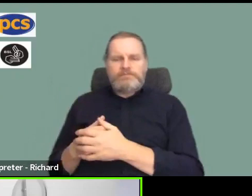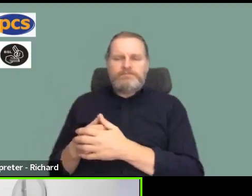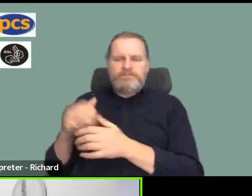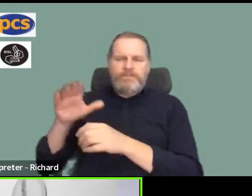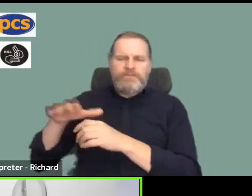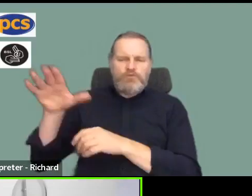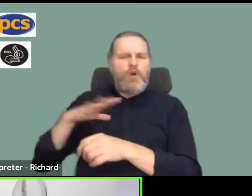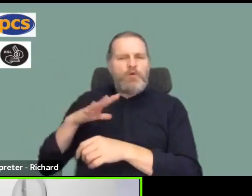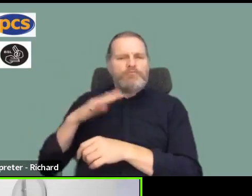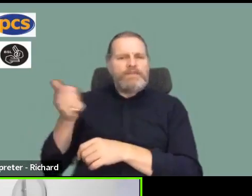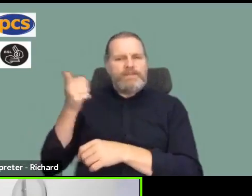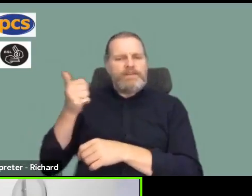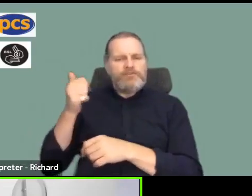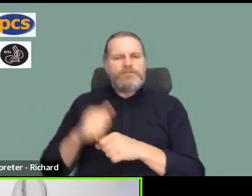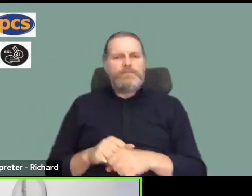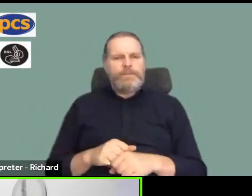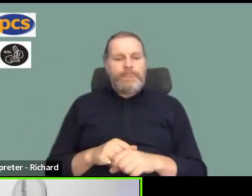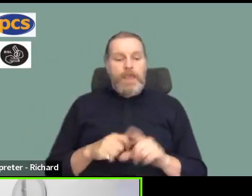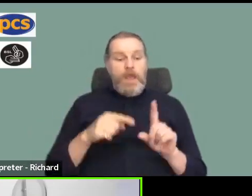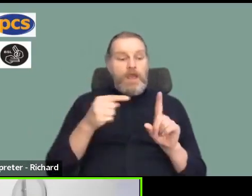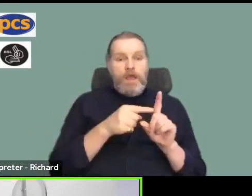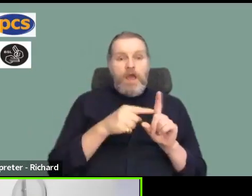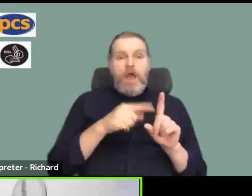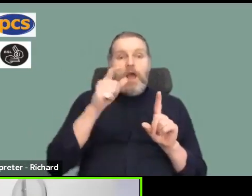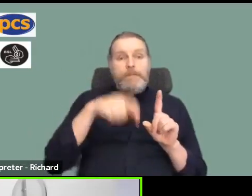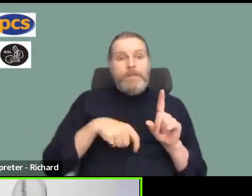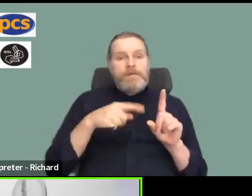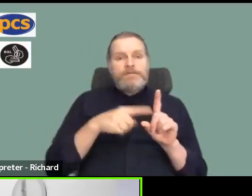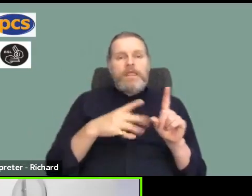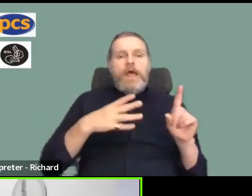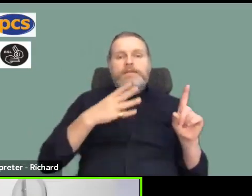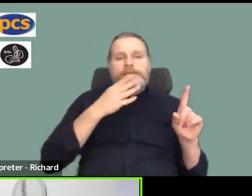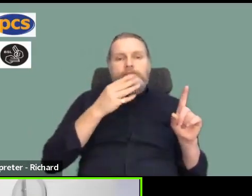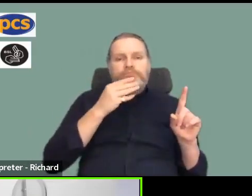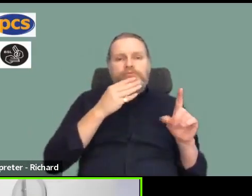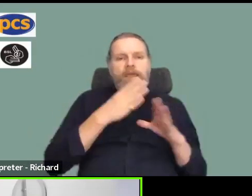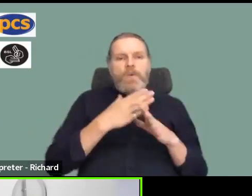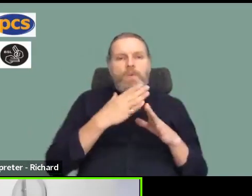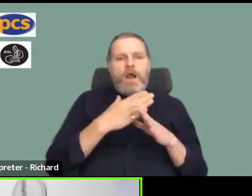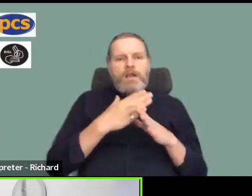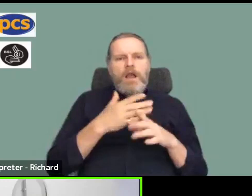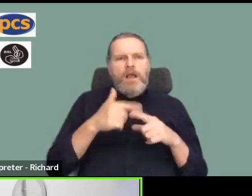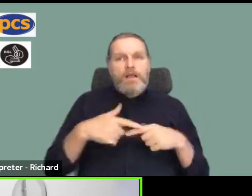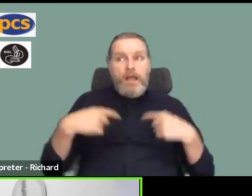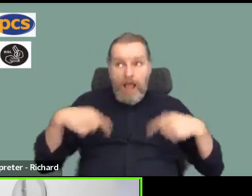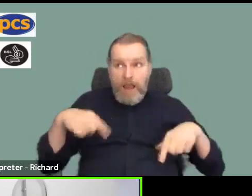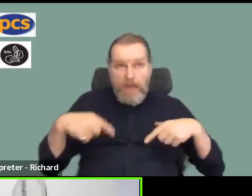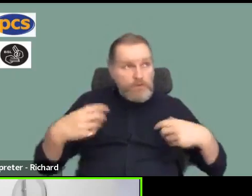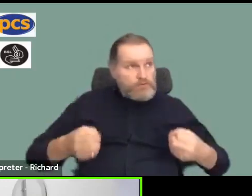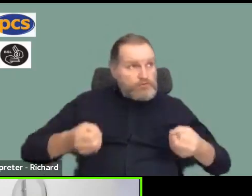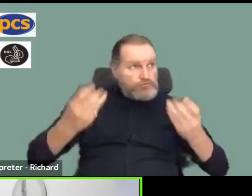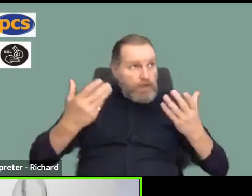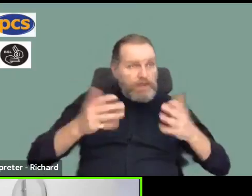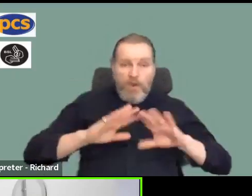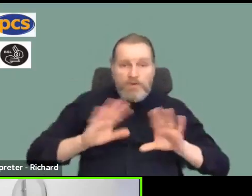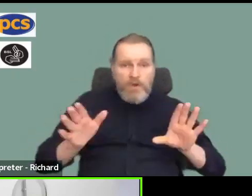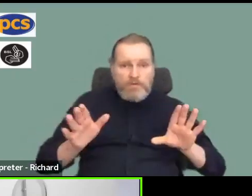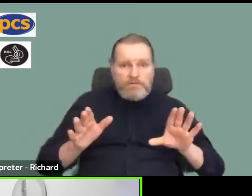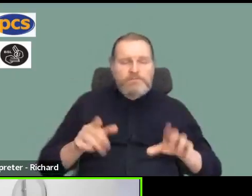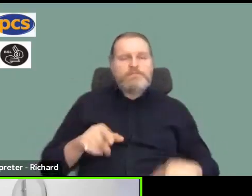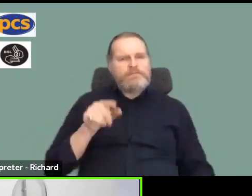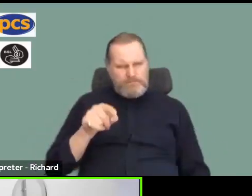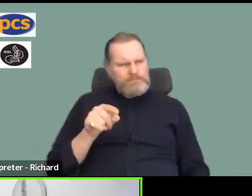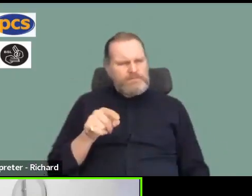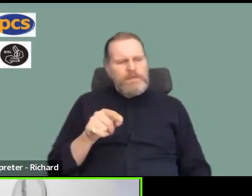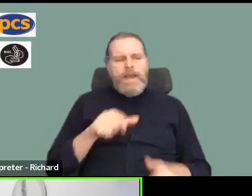if I'm allowed to strike. I think possibly if you want to message our team whilst the call is going on, Adalia,